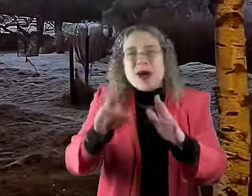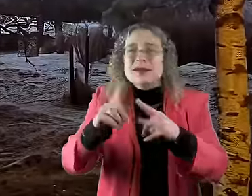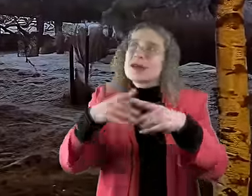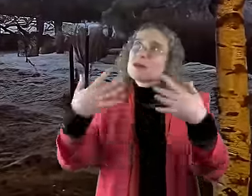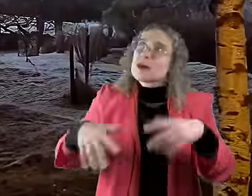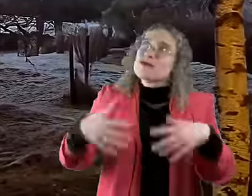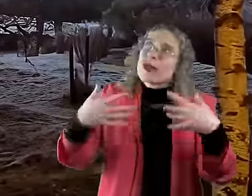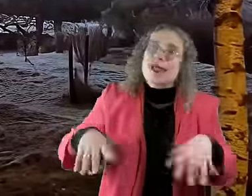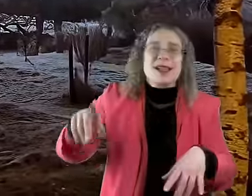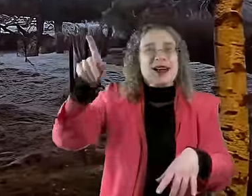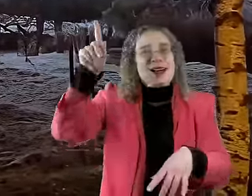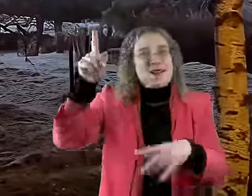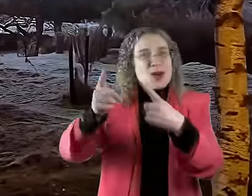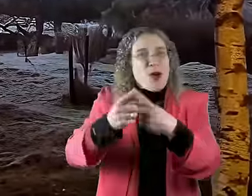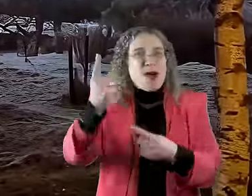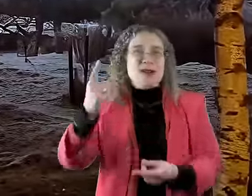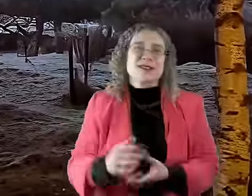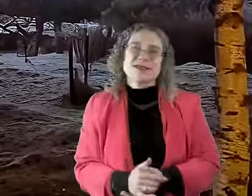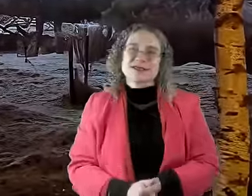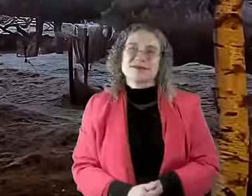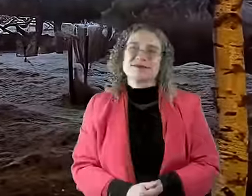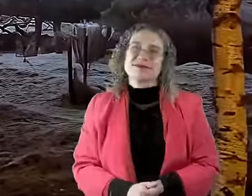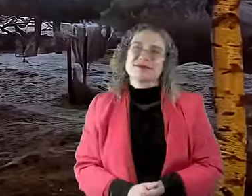Breathe in the wonder and the miracle of God.